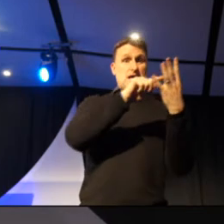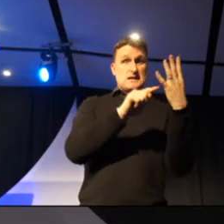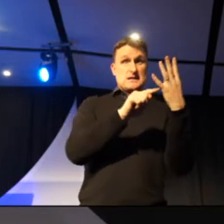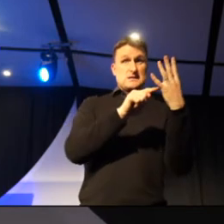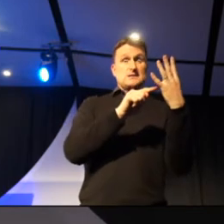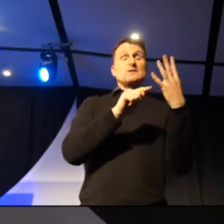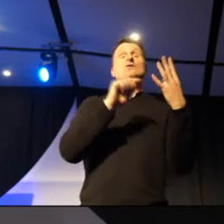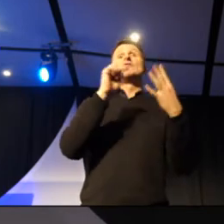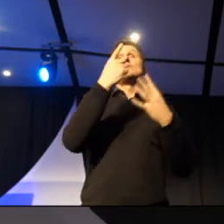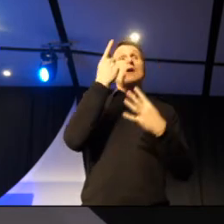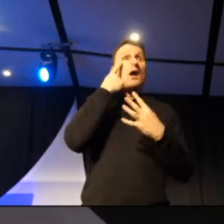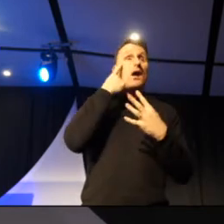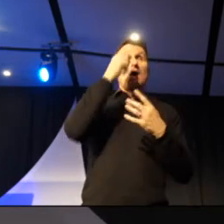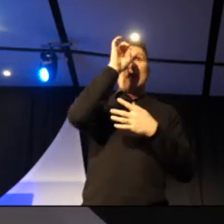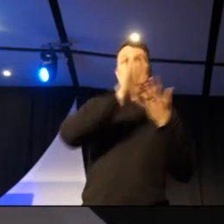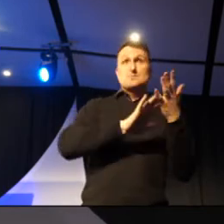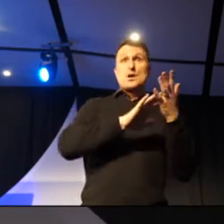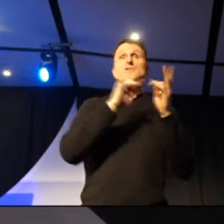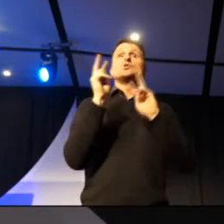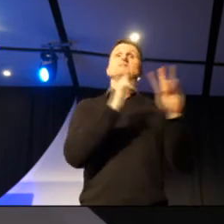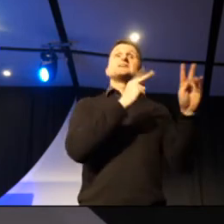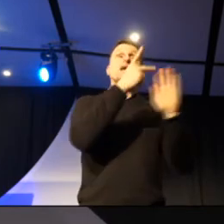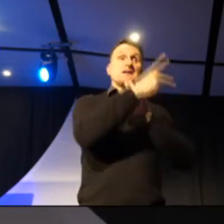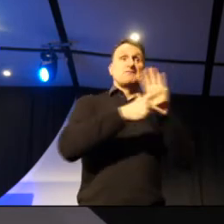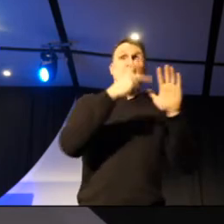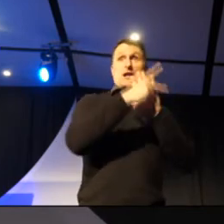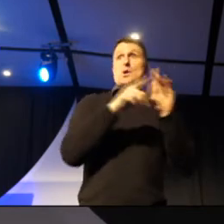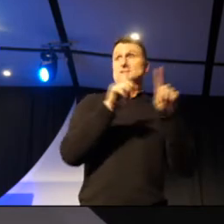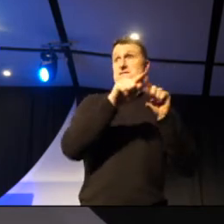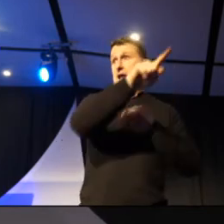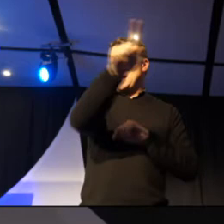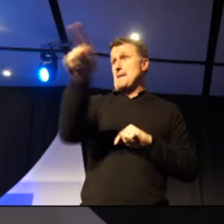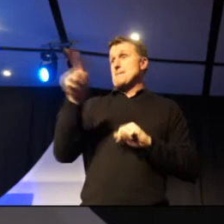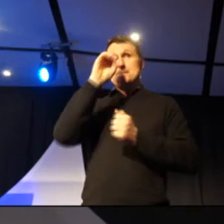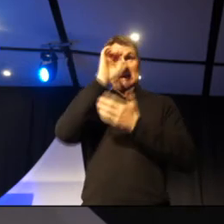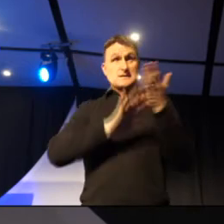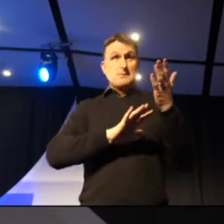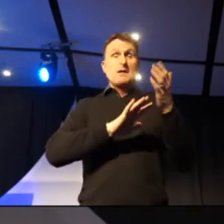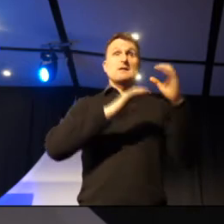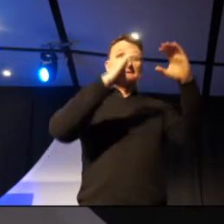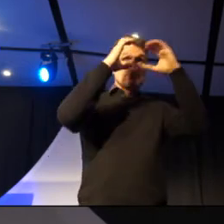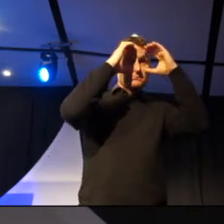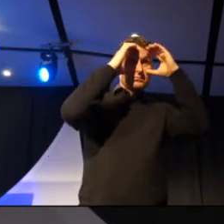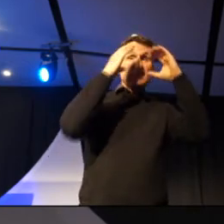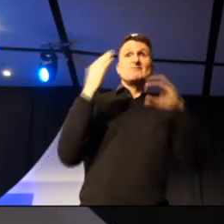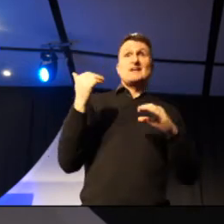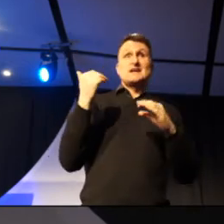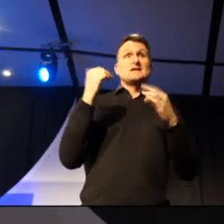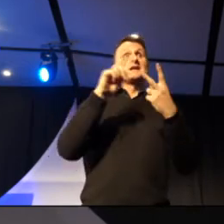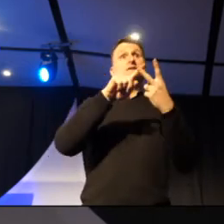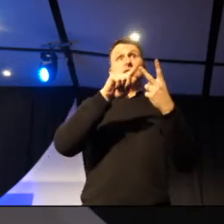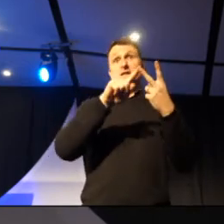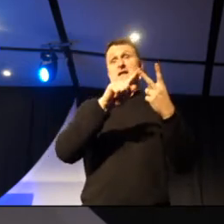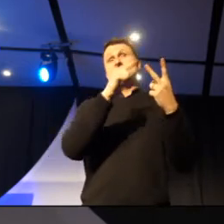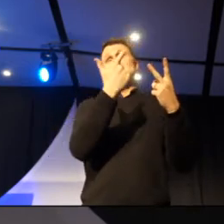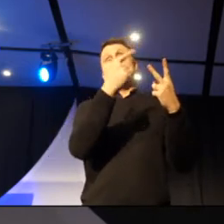experience first, showing the trailer video or the show reel that you would have seen today through your VR headset. And then we go through a series of about seven or